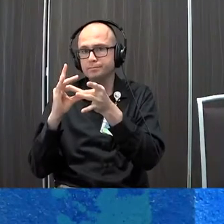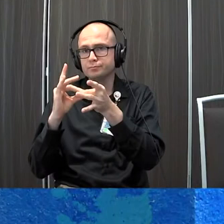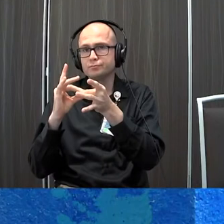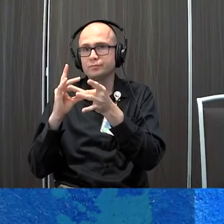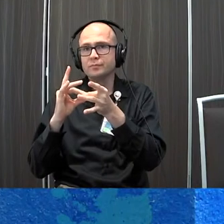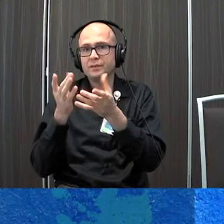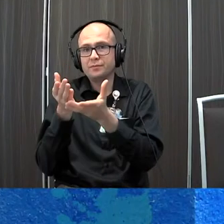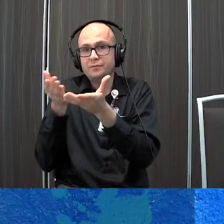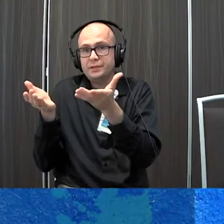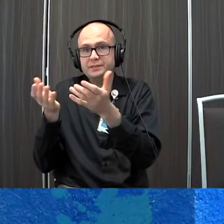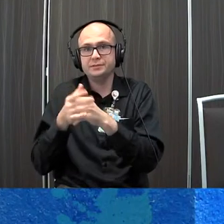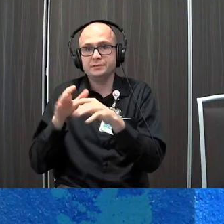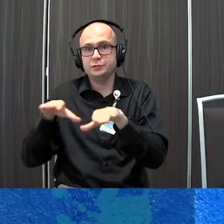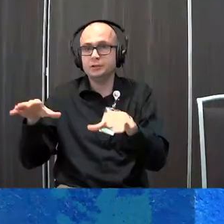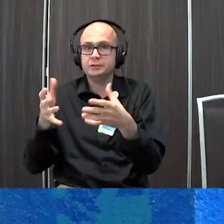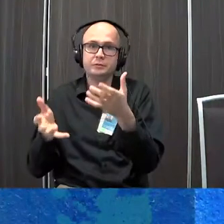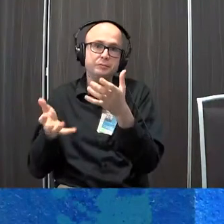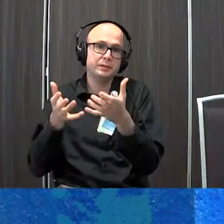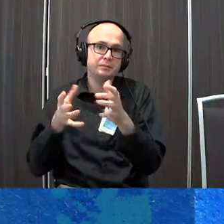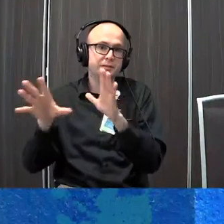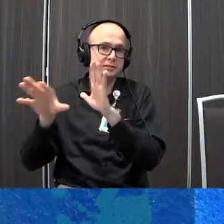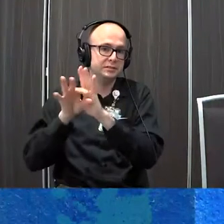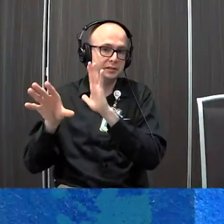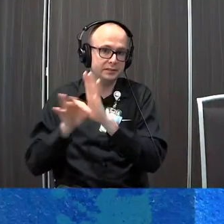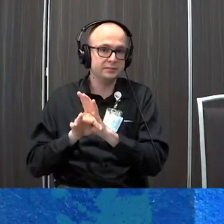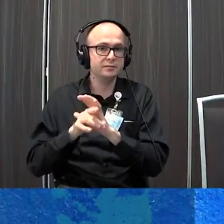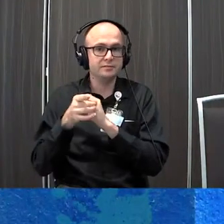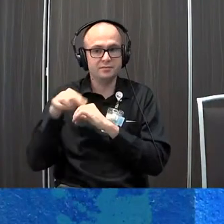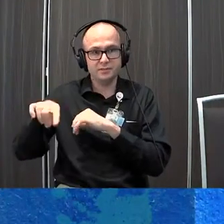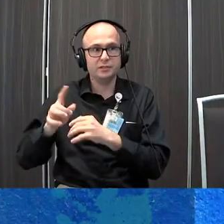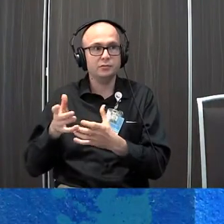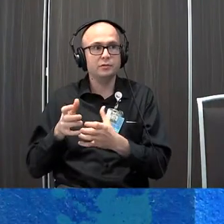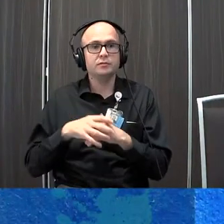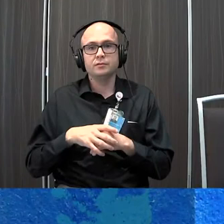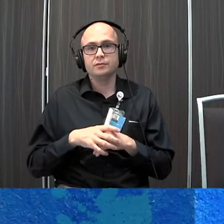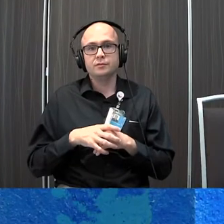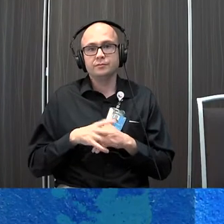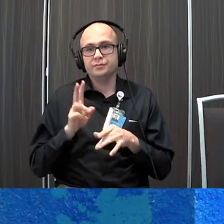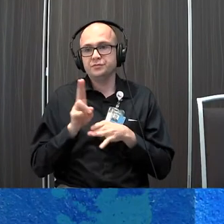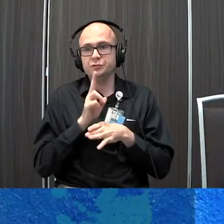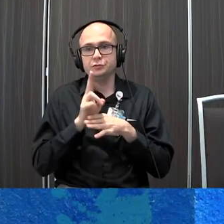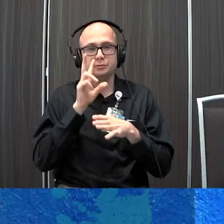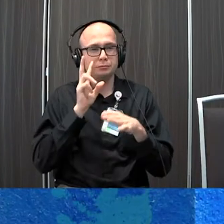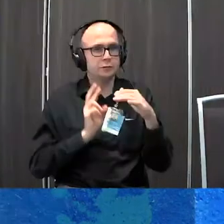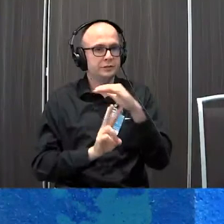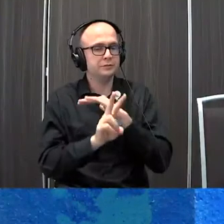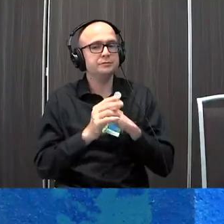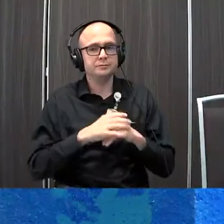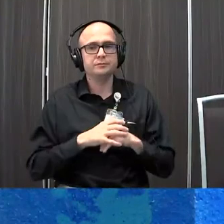items that the child might select that they want so it uses a bit of prediction